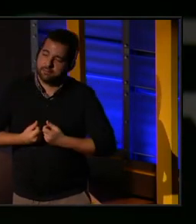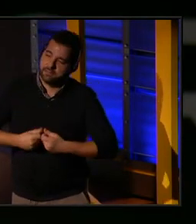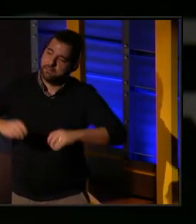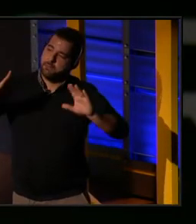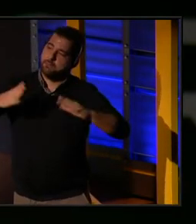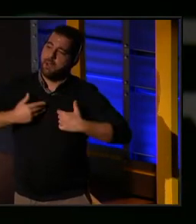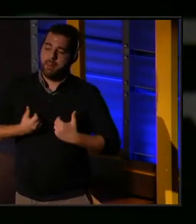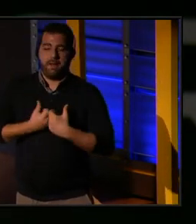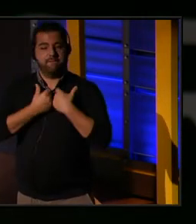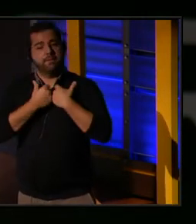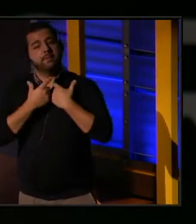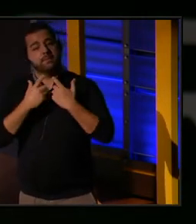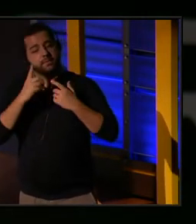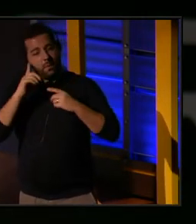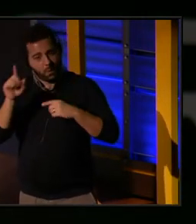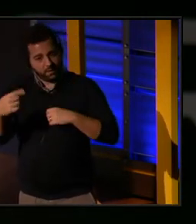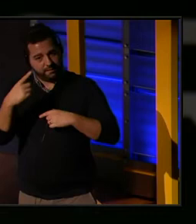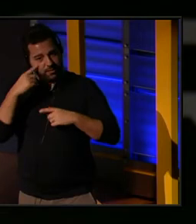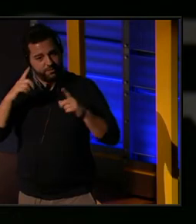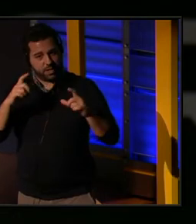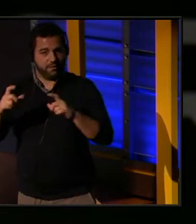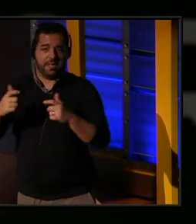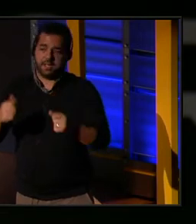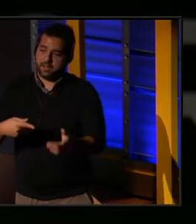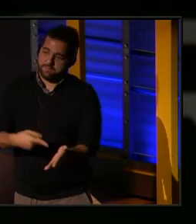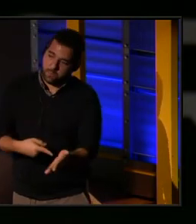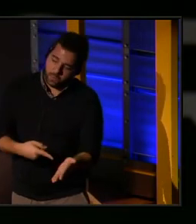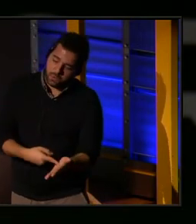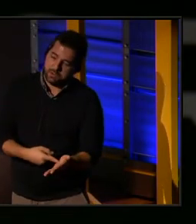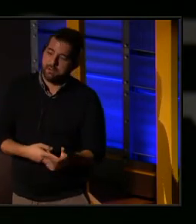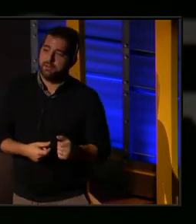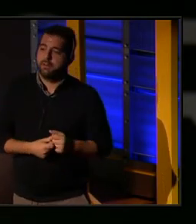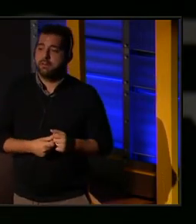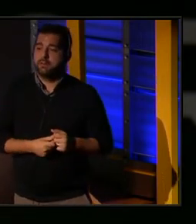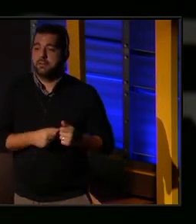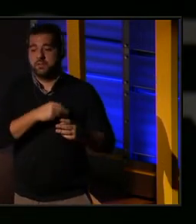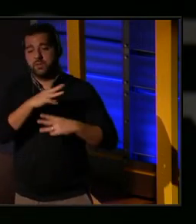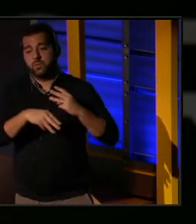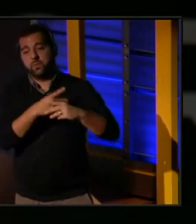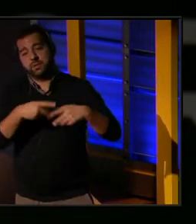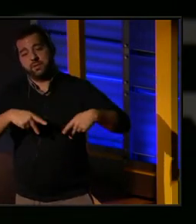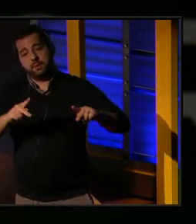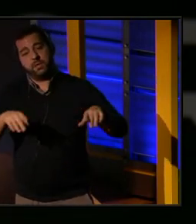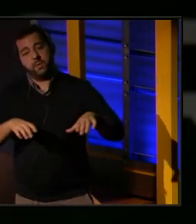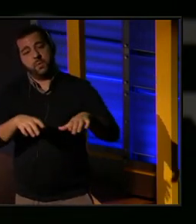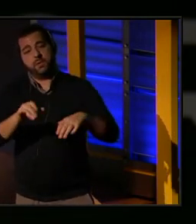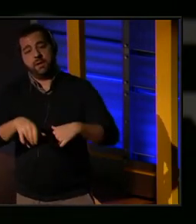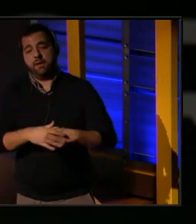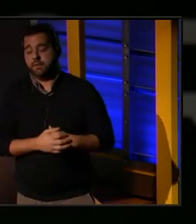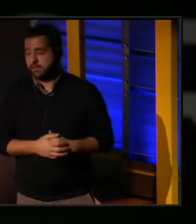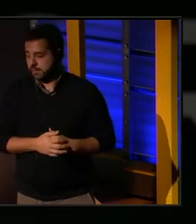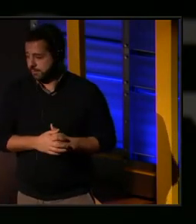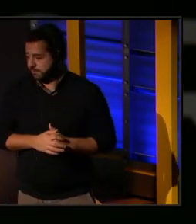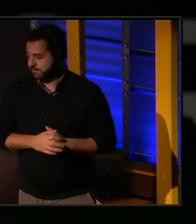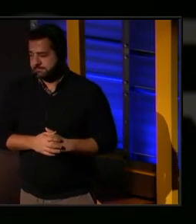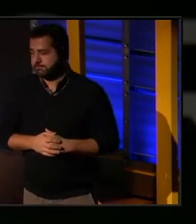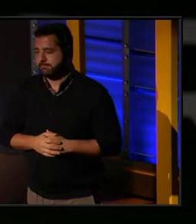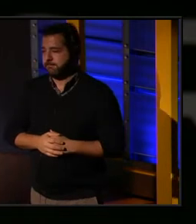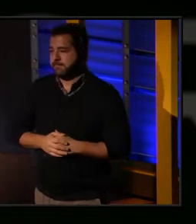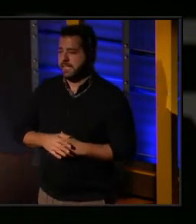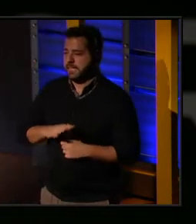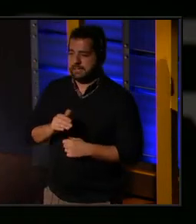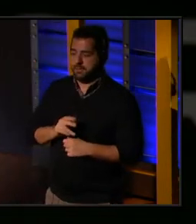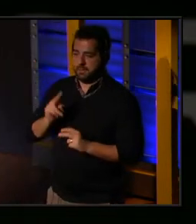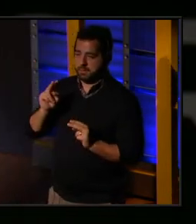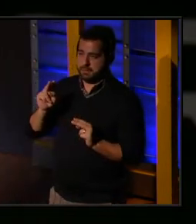to photography. I can afford it. The world is letting me do it. Well, I never looked